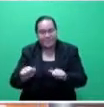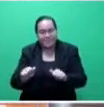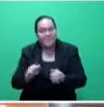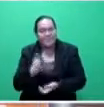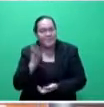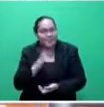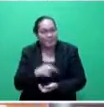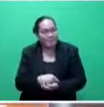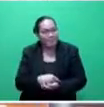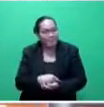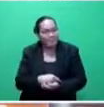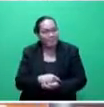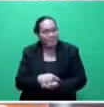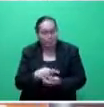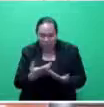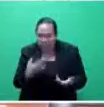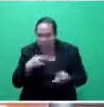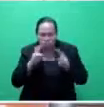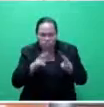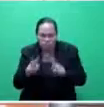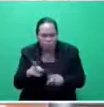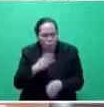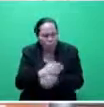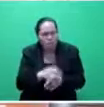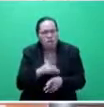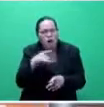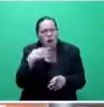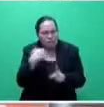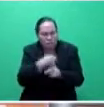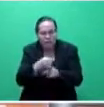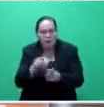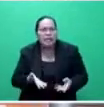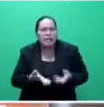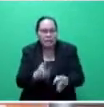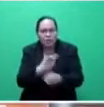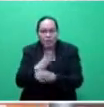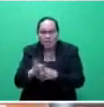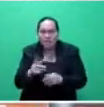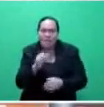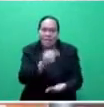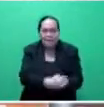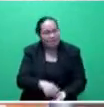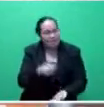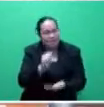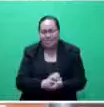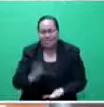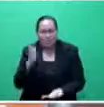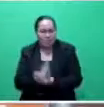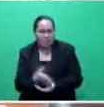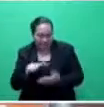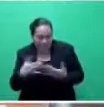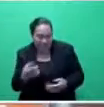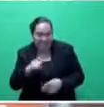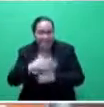looks like, you know, we're always getting the workers to give in their rights. That's not true. These two leaves, the days of which